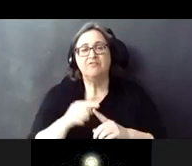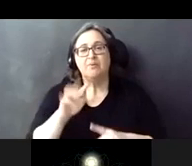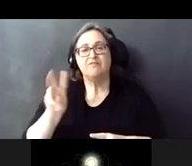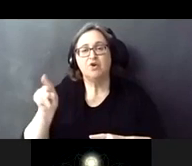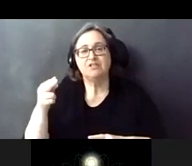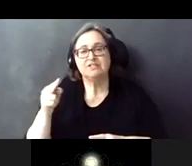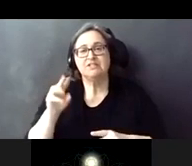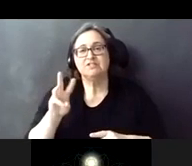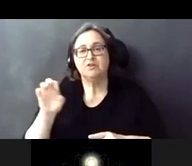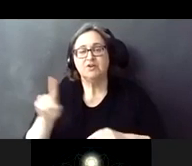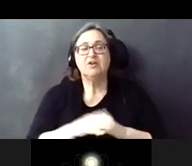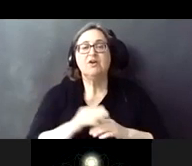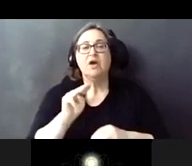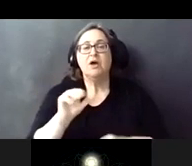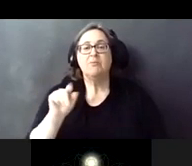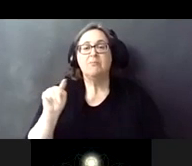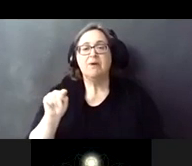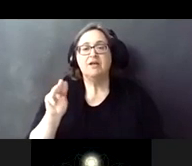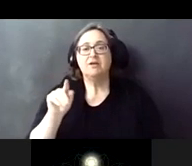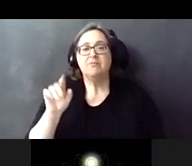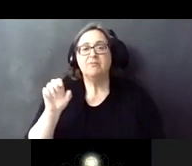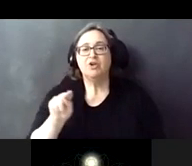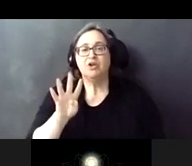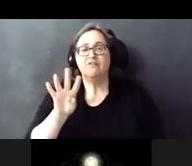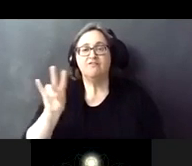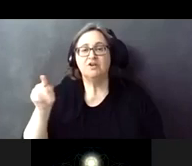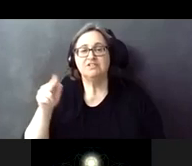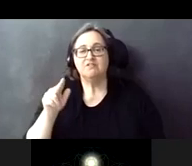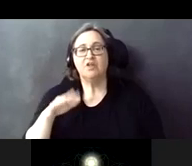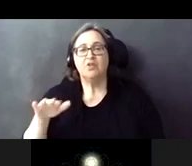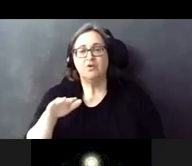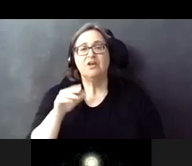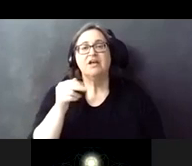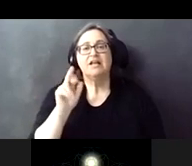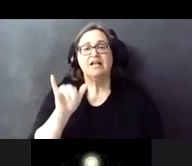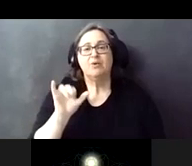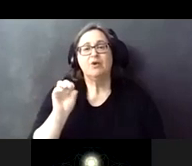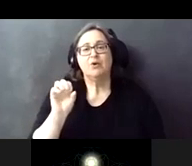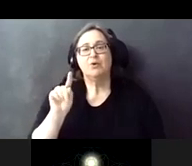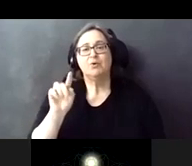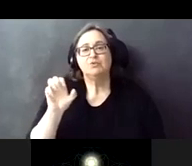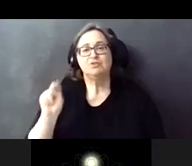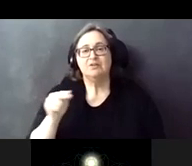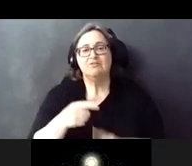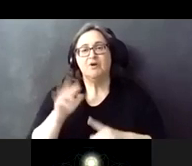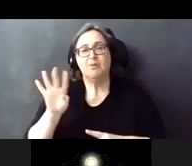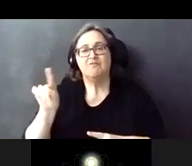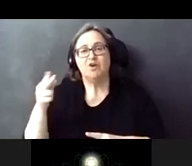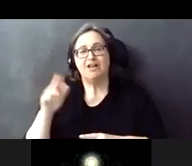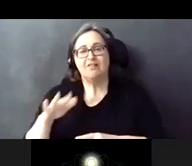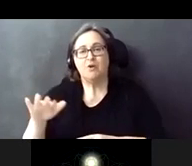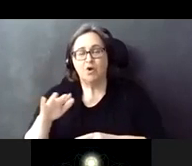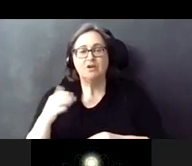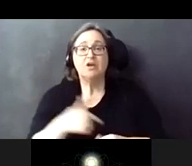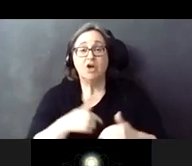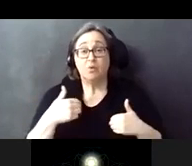Alderman Matt Martin of the 47th Ward and Alderman Harry Osterman of the 48th Ward. We actually have the opportunity to